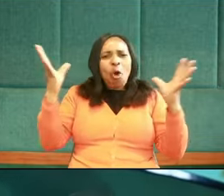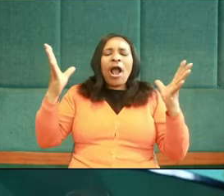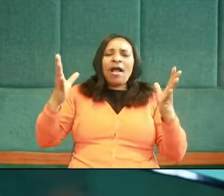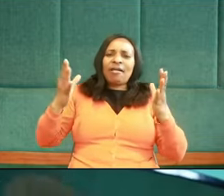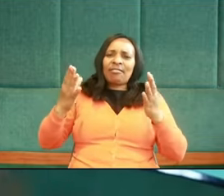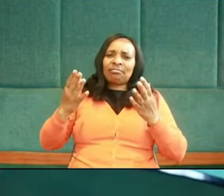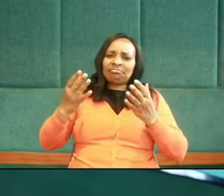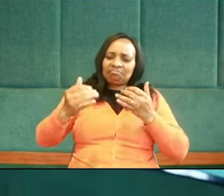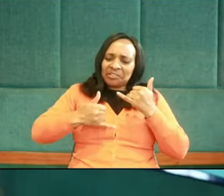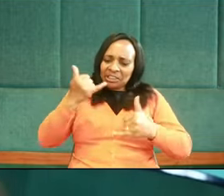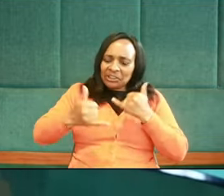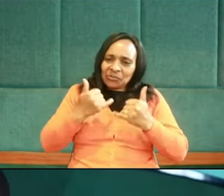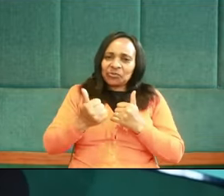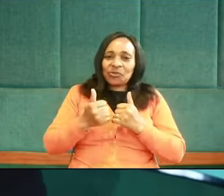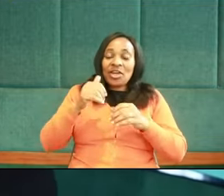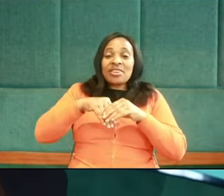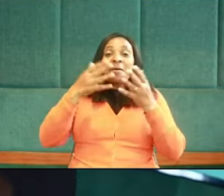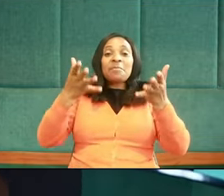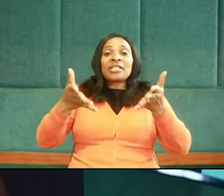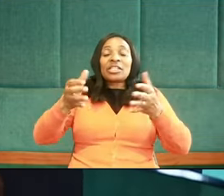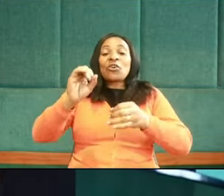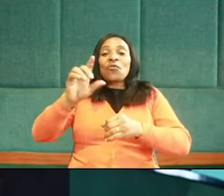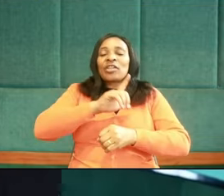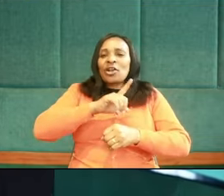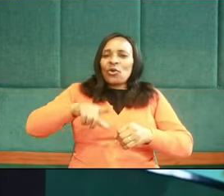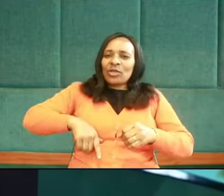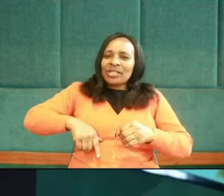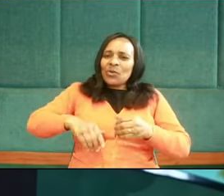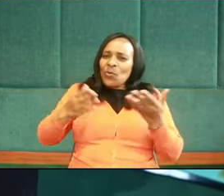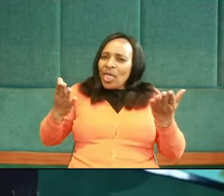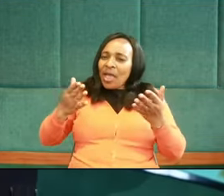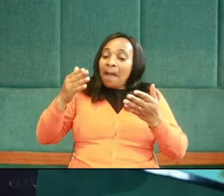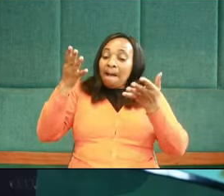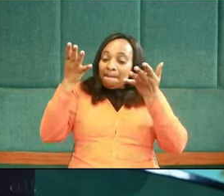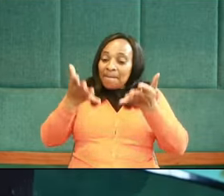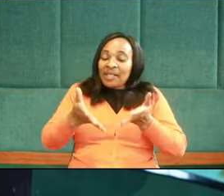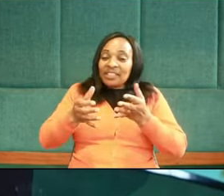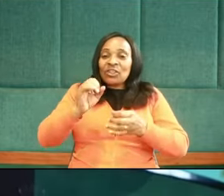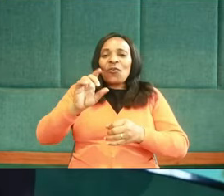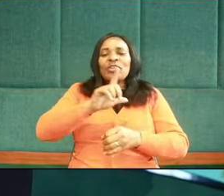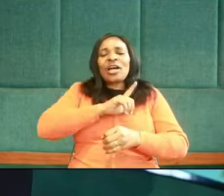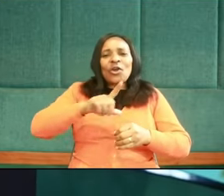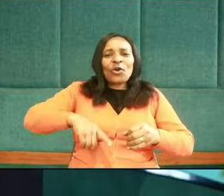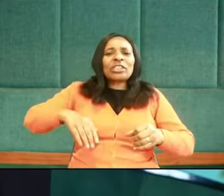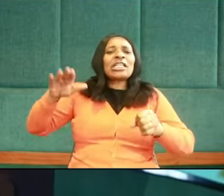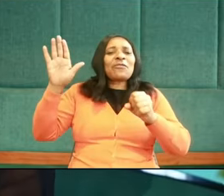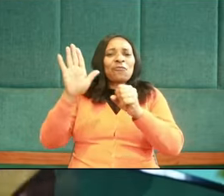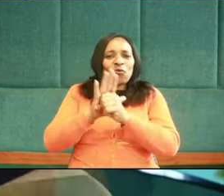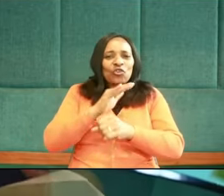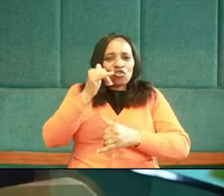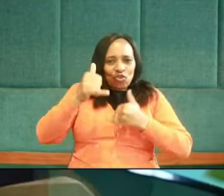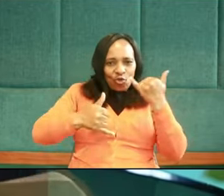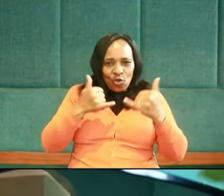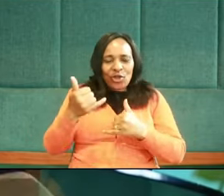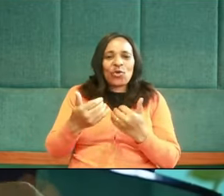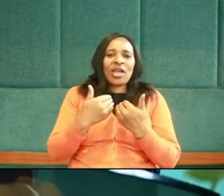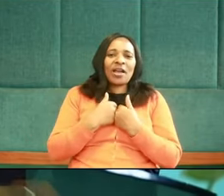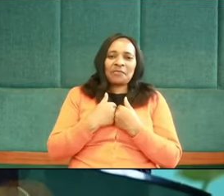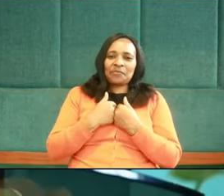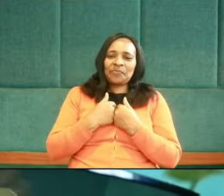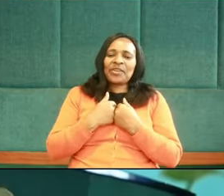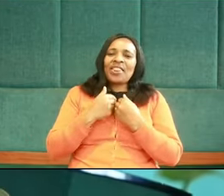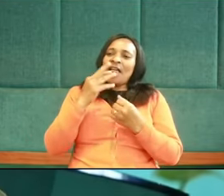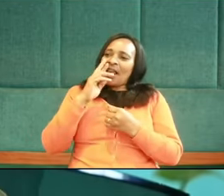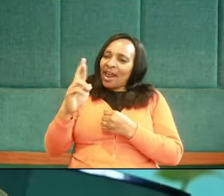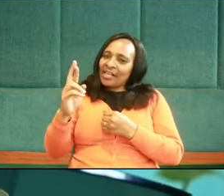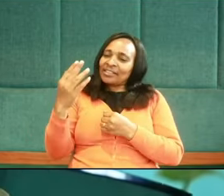presence because in the presence of the Lord there is fullness of joy and at the right hand